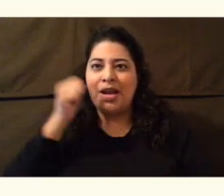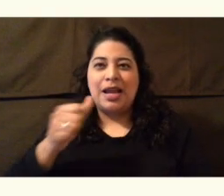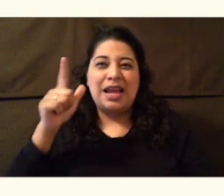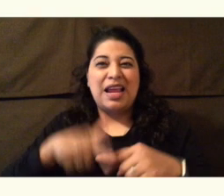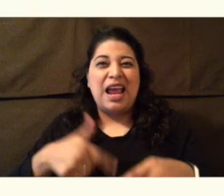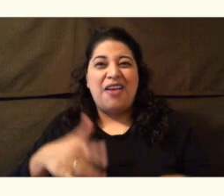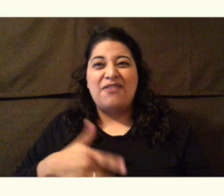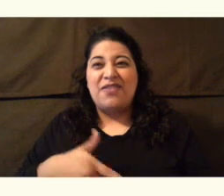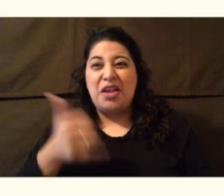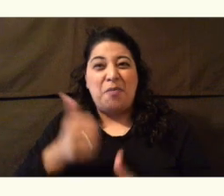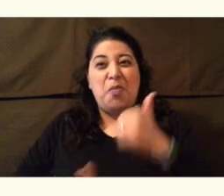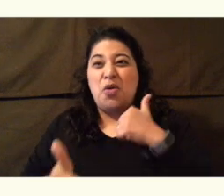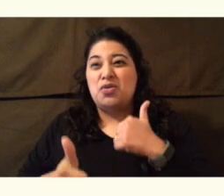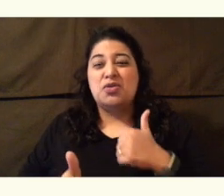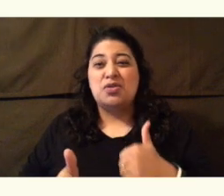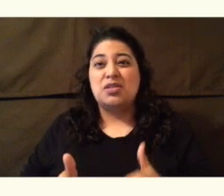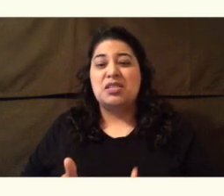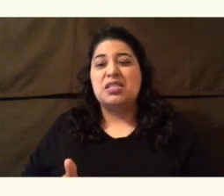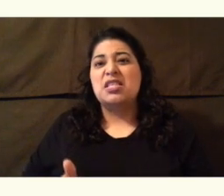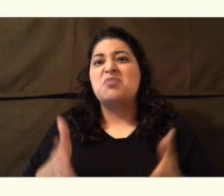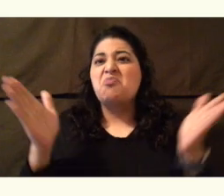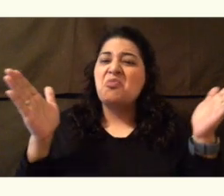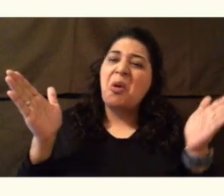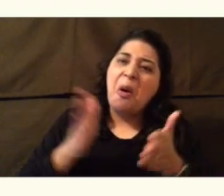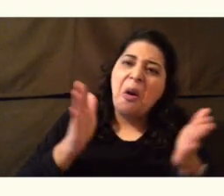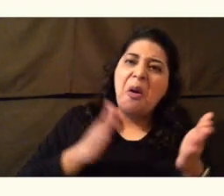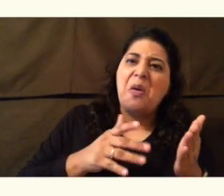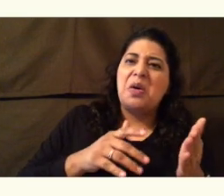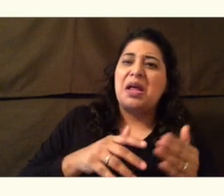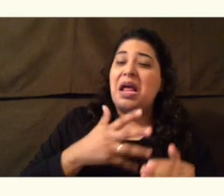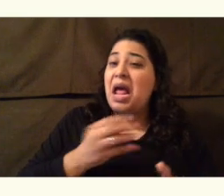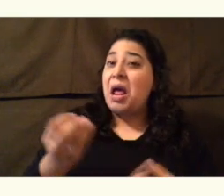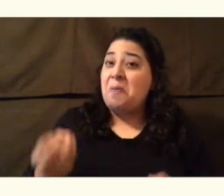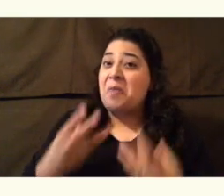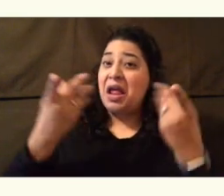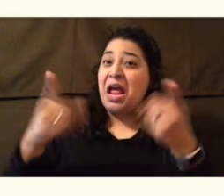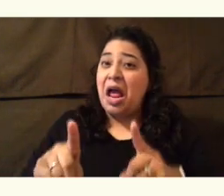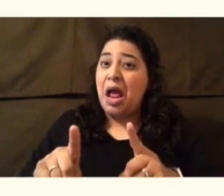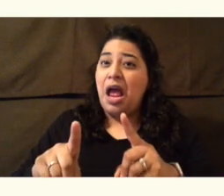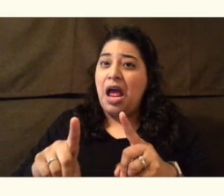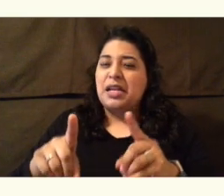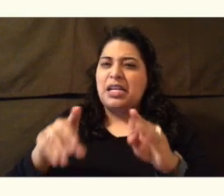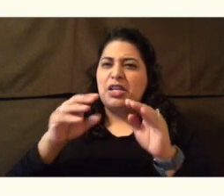Most are pretty small, though, and many of them happen deep in the ocean.